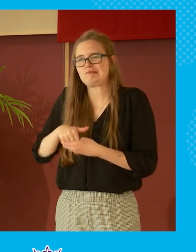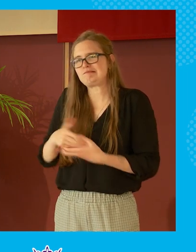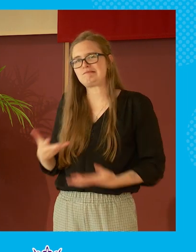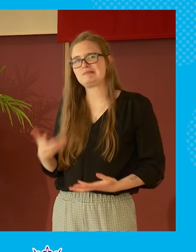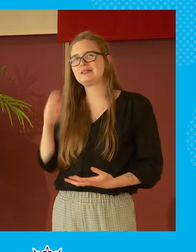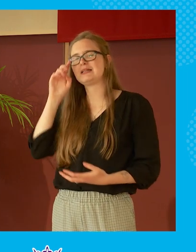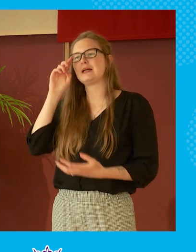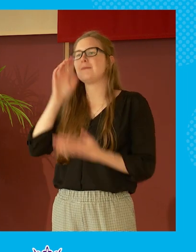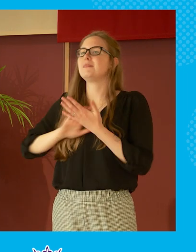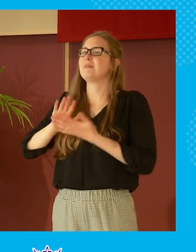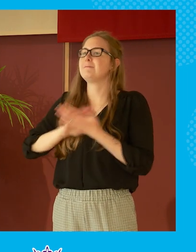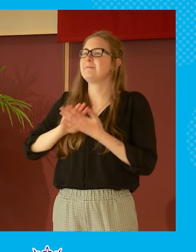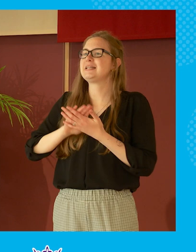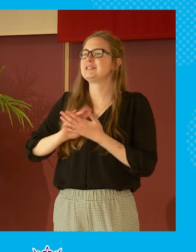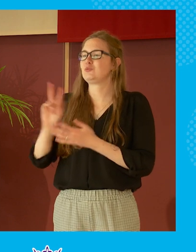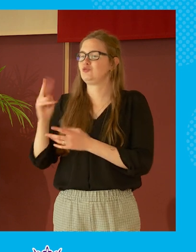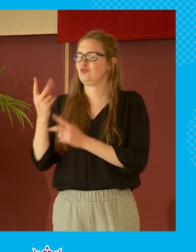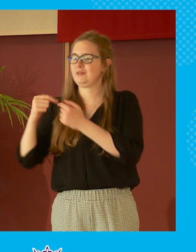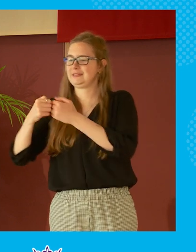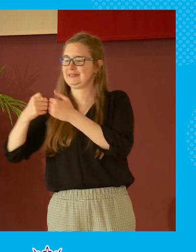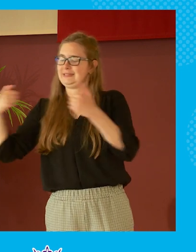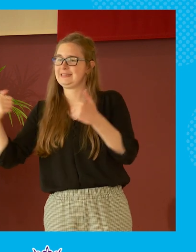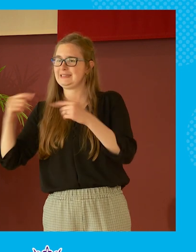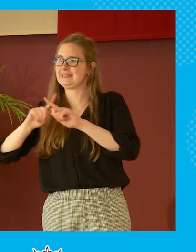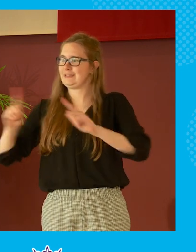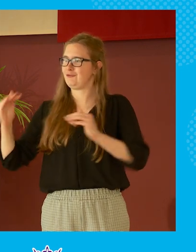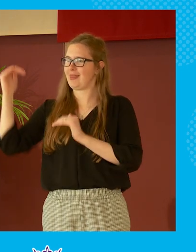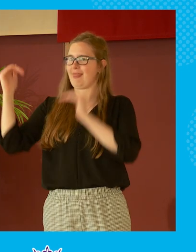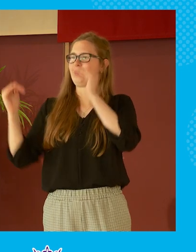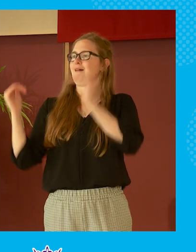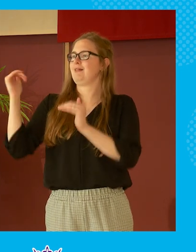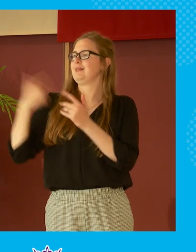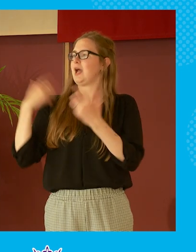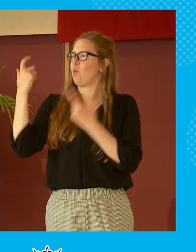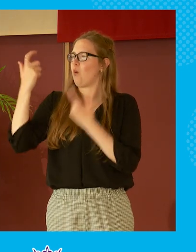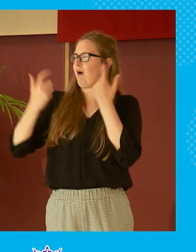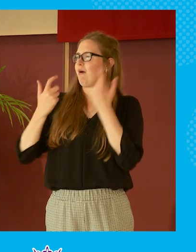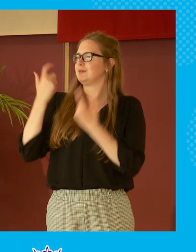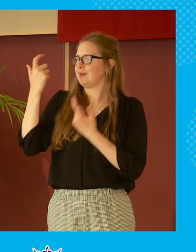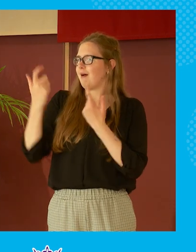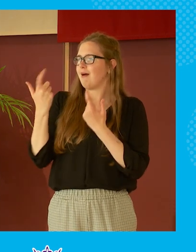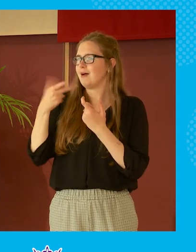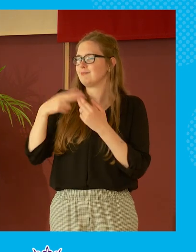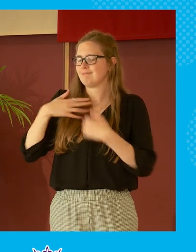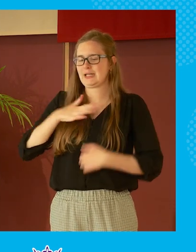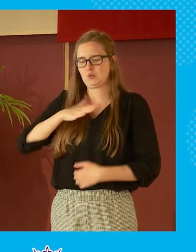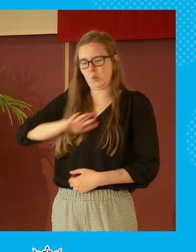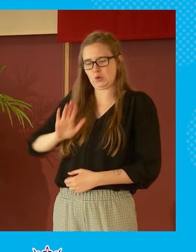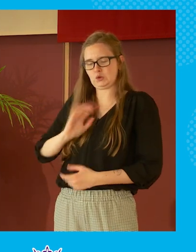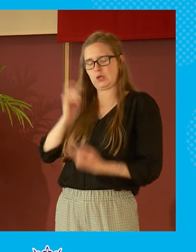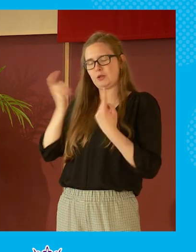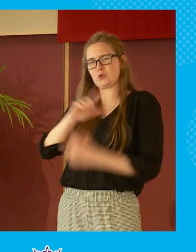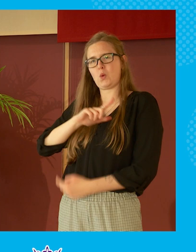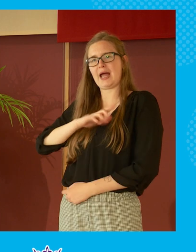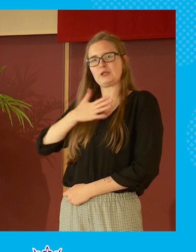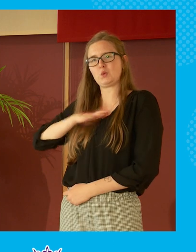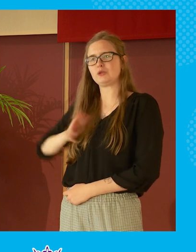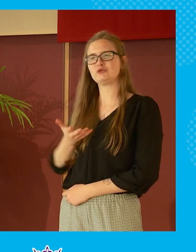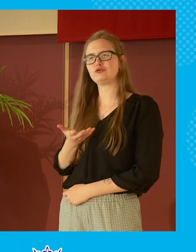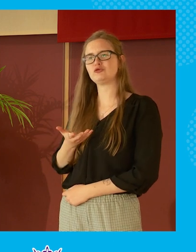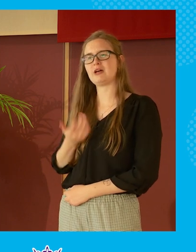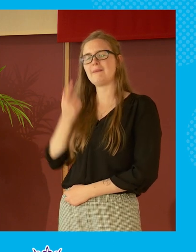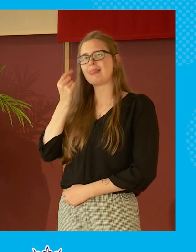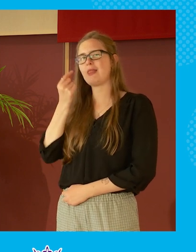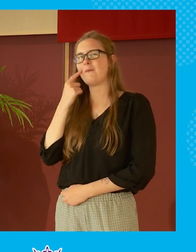means that we are on two completely different levels now i wonder why is it that i don't and i think that is because i have a slight